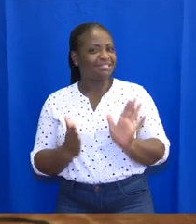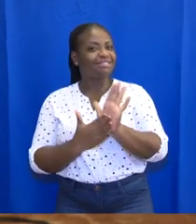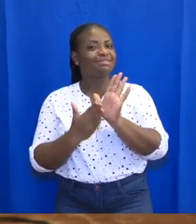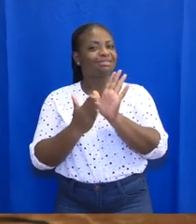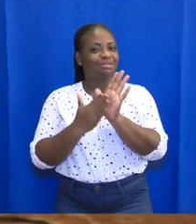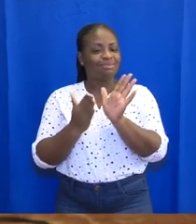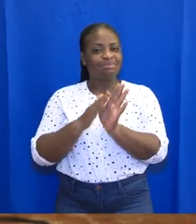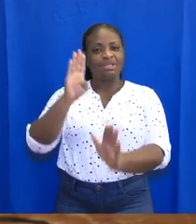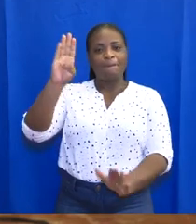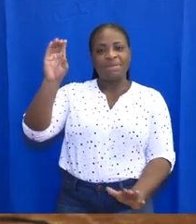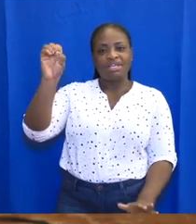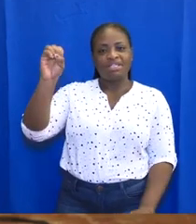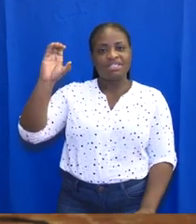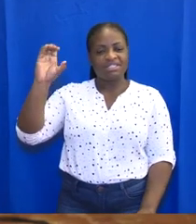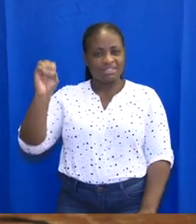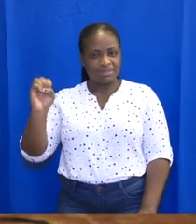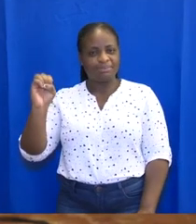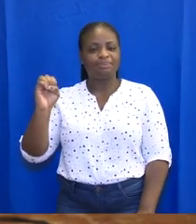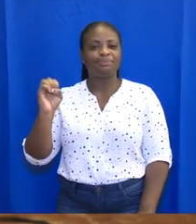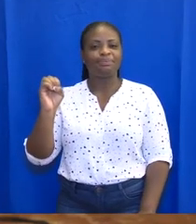Certificate Examination, BEC.